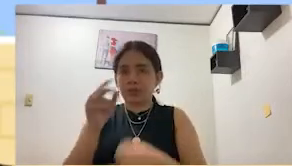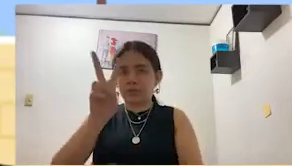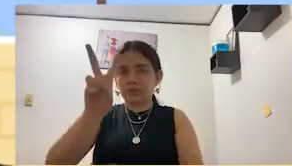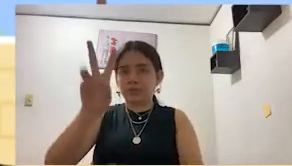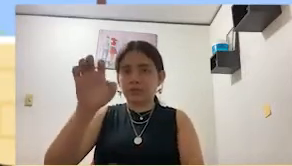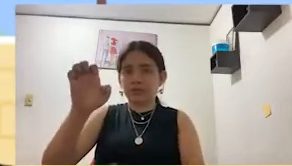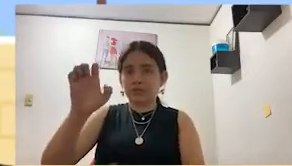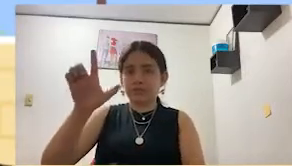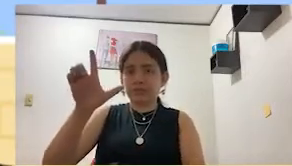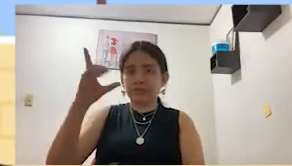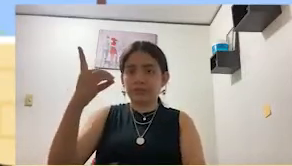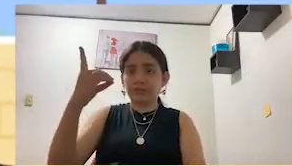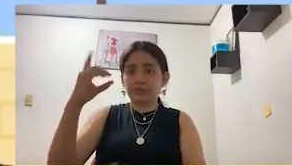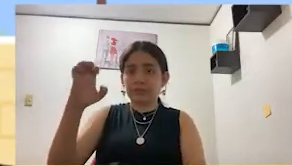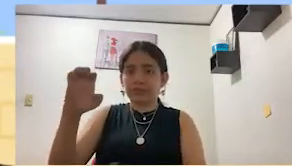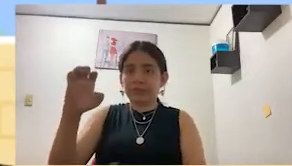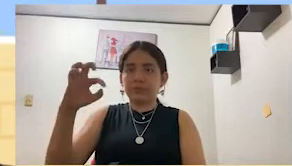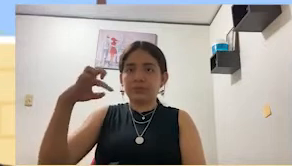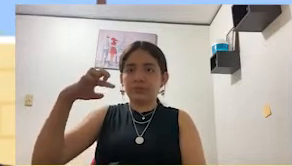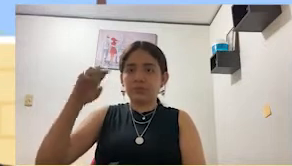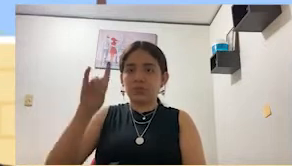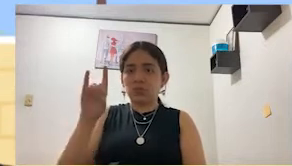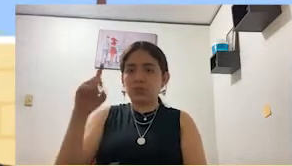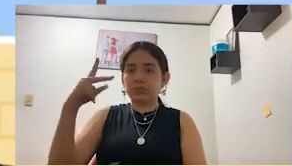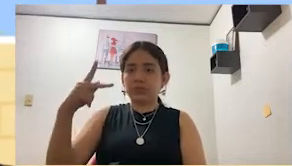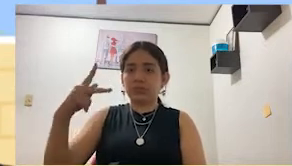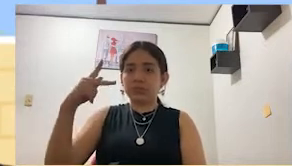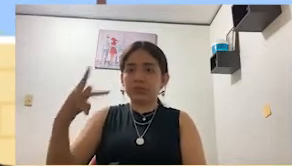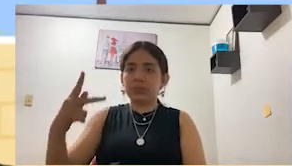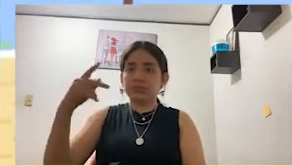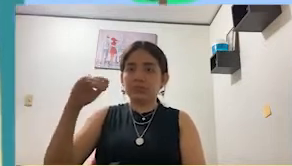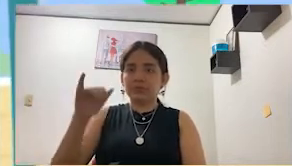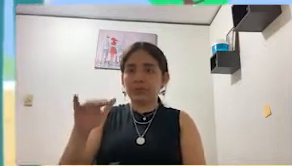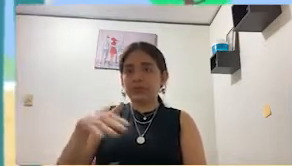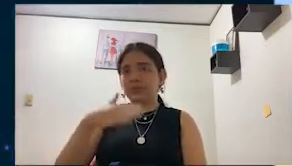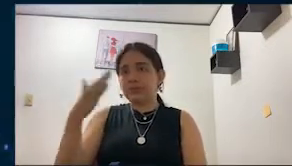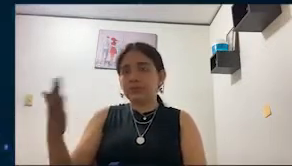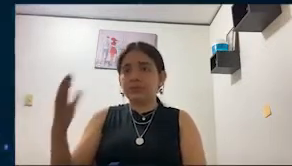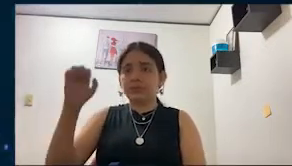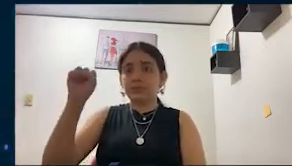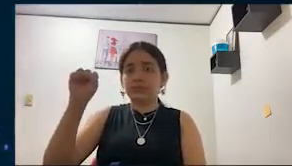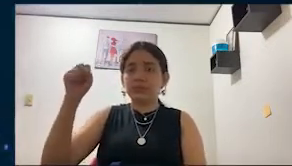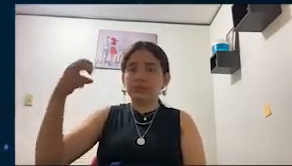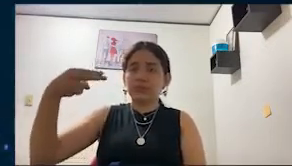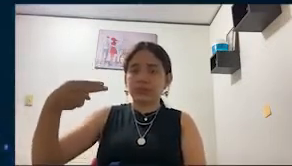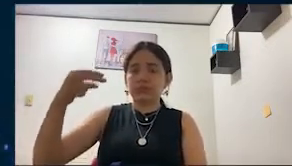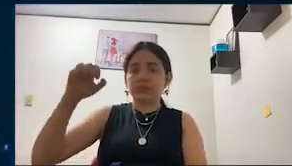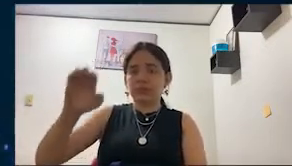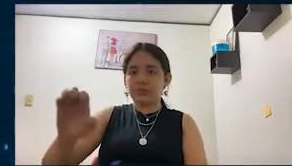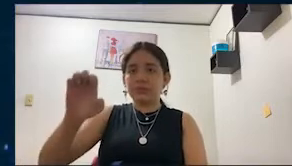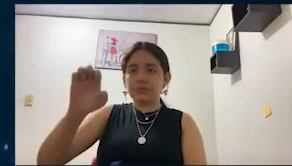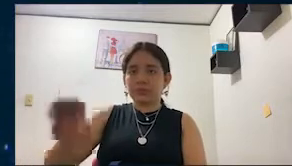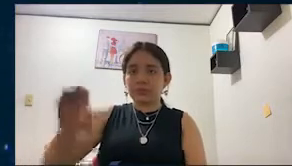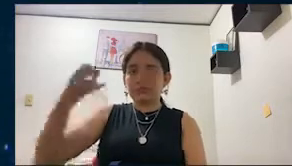in Colombia, Recycled Concrete in Mexico, and SBR in Brazil. Due to the large tons of debris, Brazil